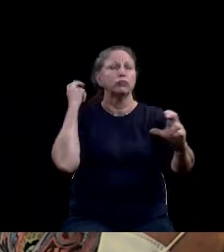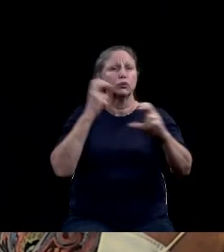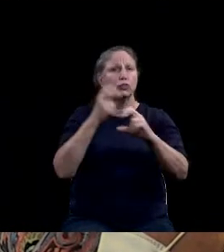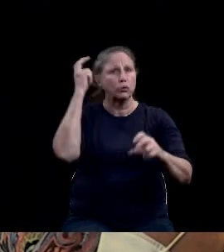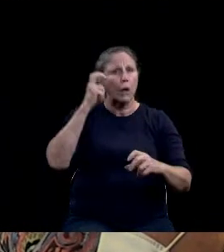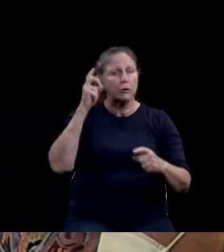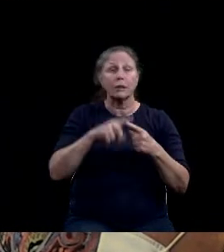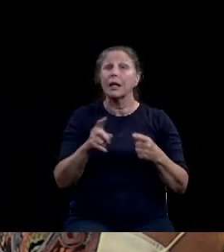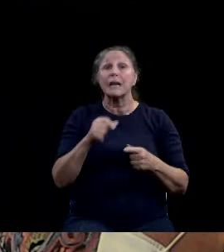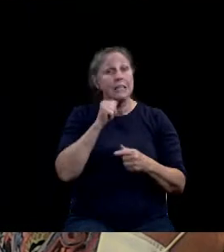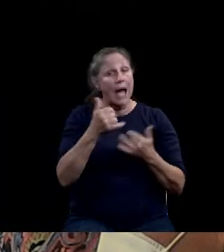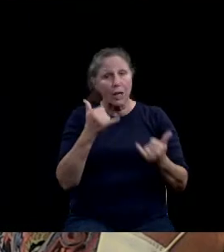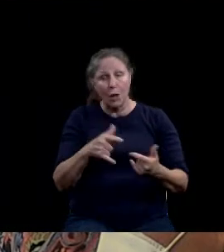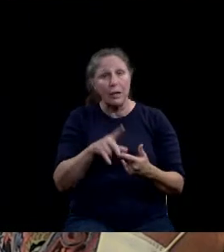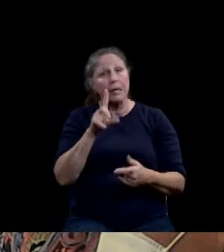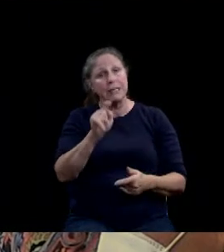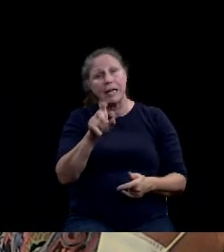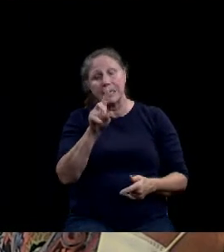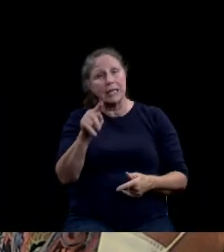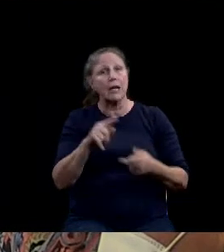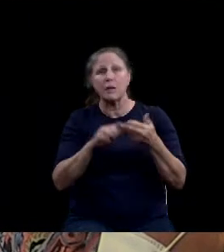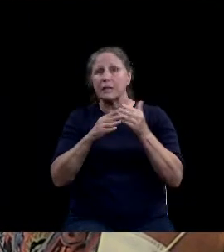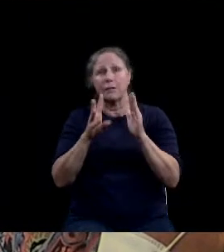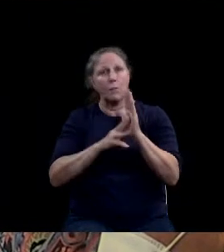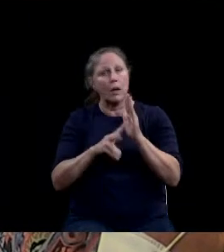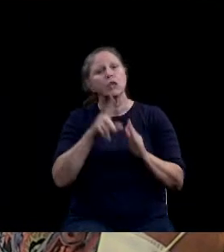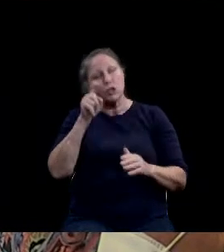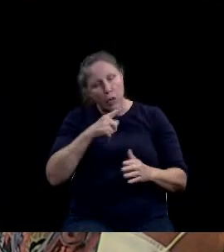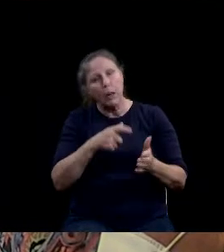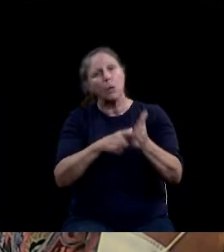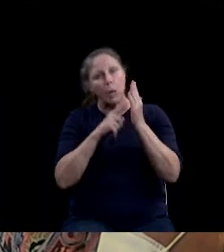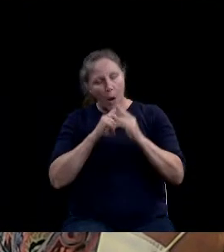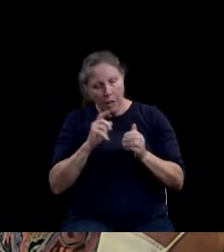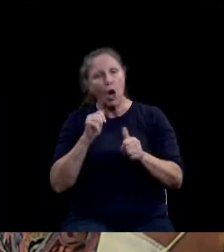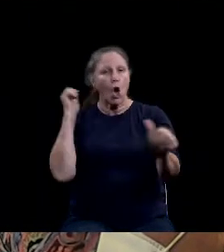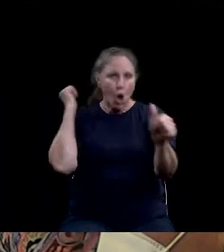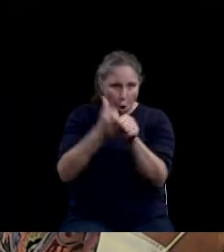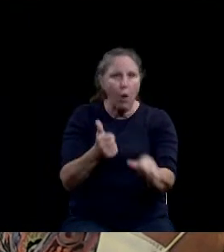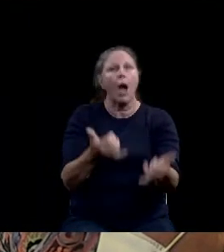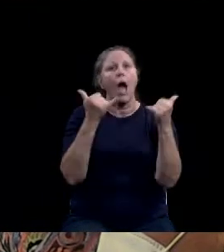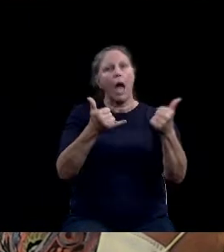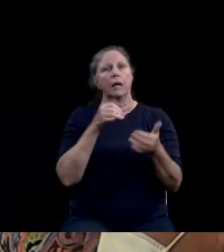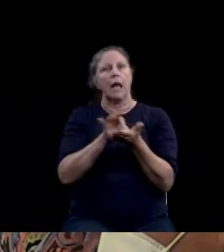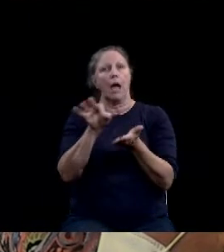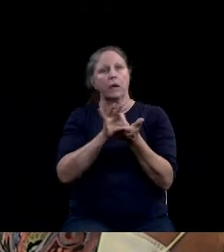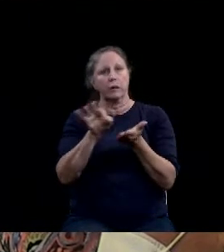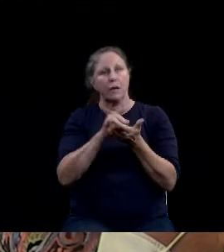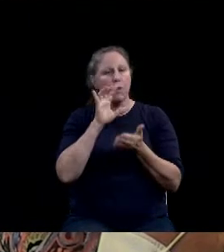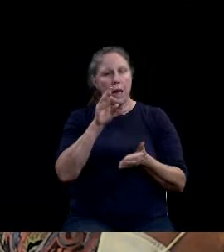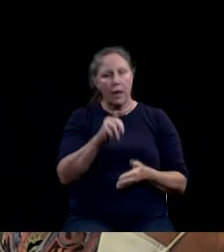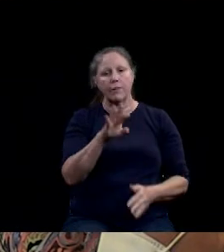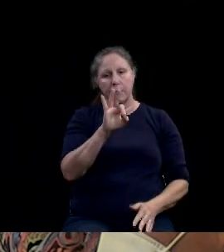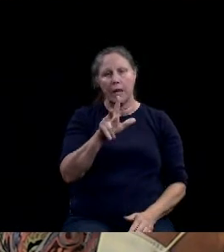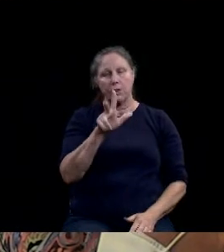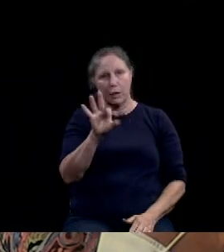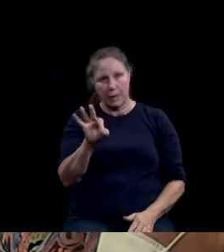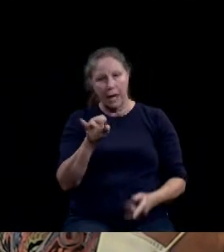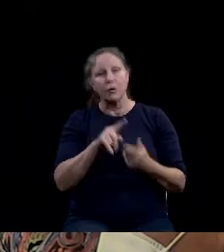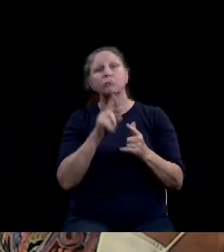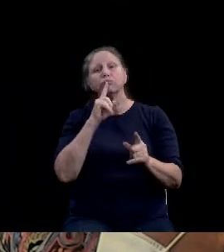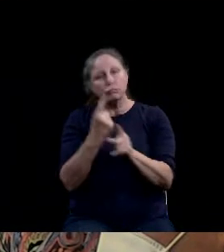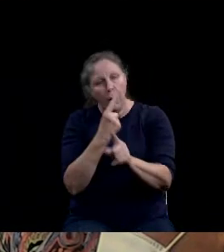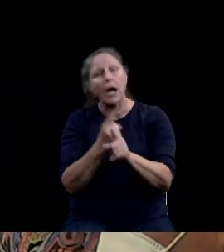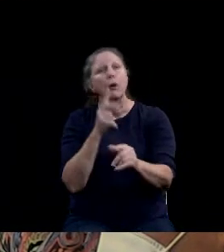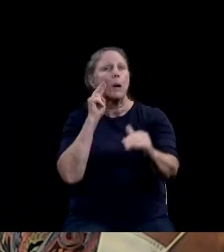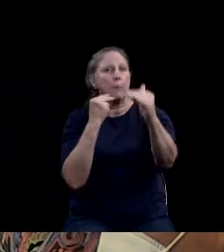city of Waco should be required to establish current traffic count for FM 939 to accurately predict the increased traffic hazard our business will face